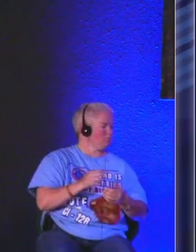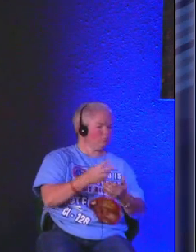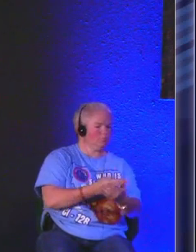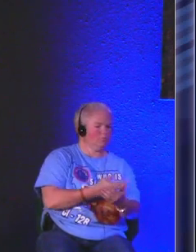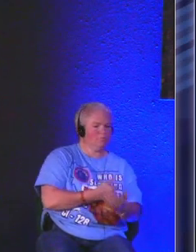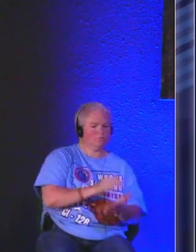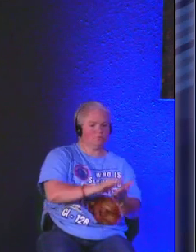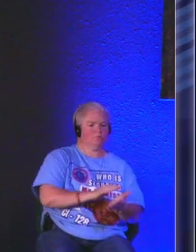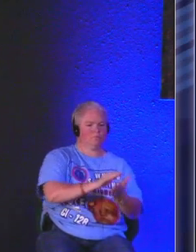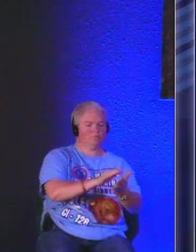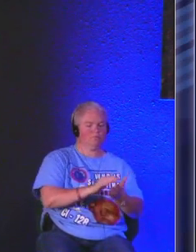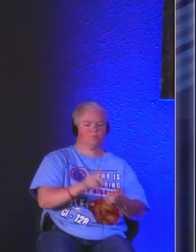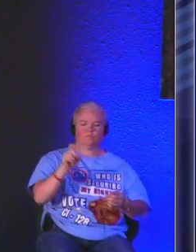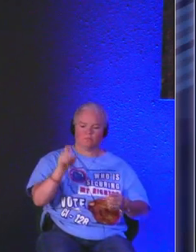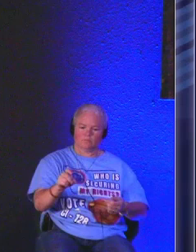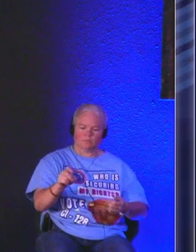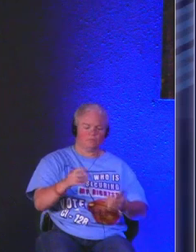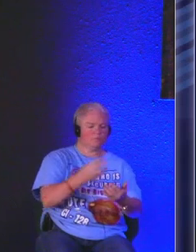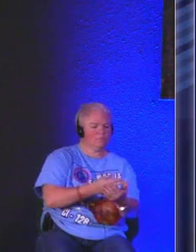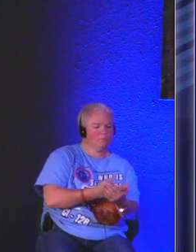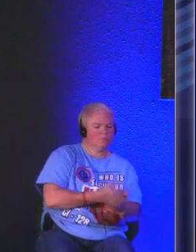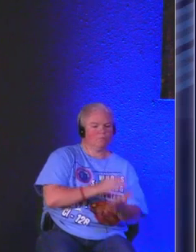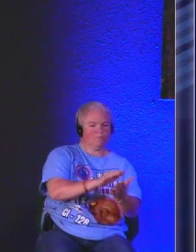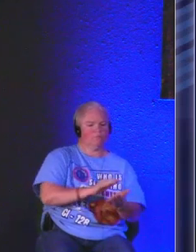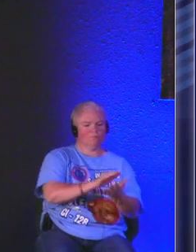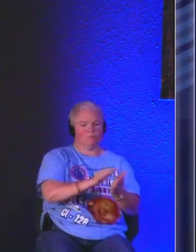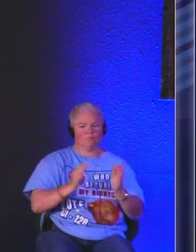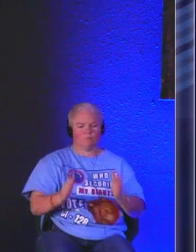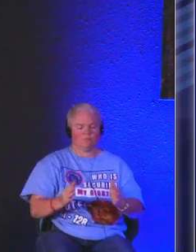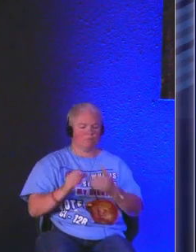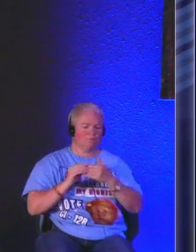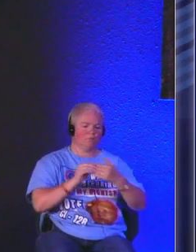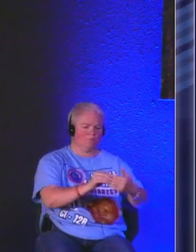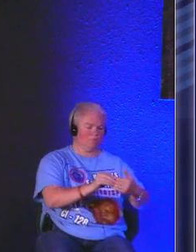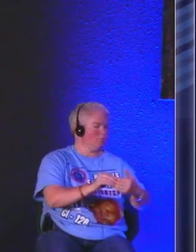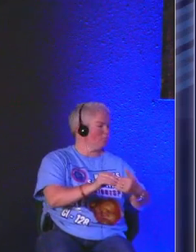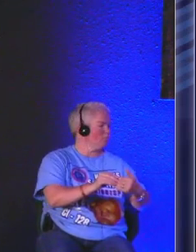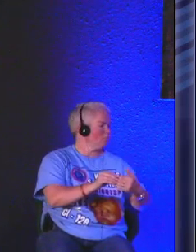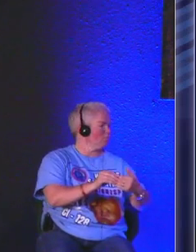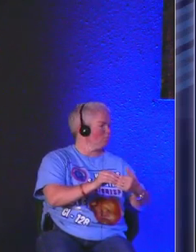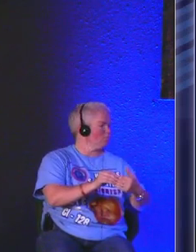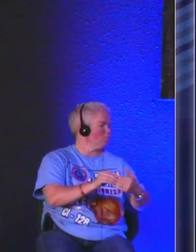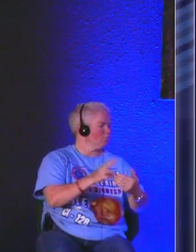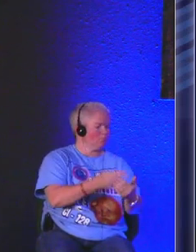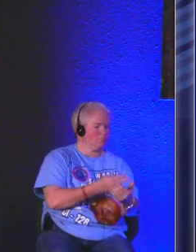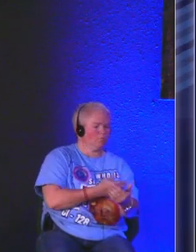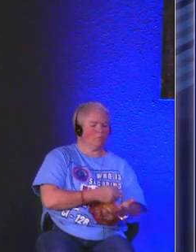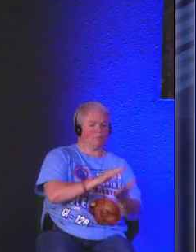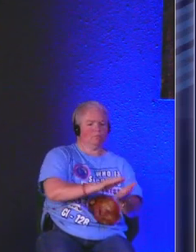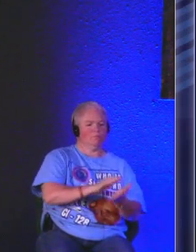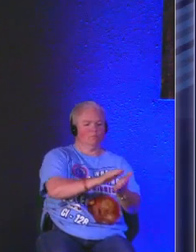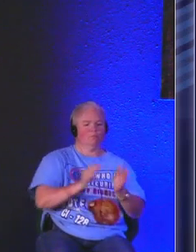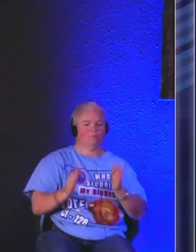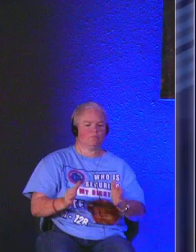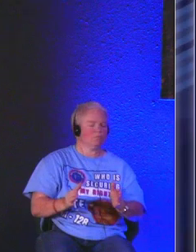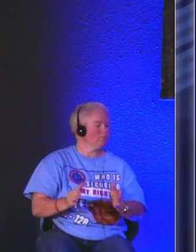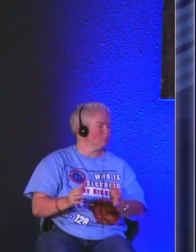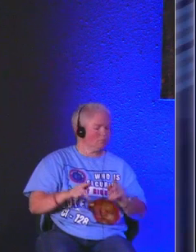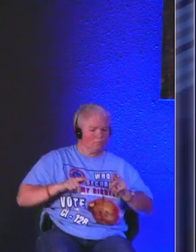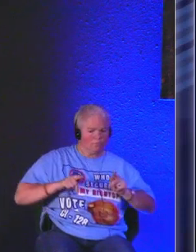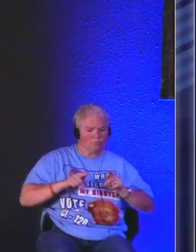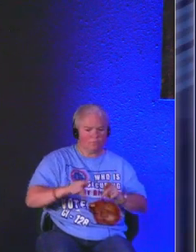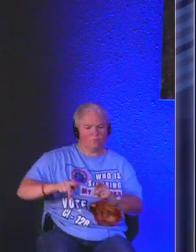so sheep need a shepherd they need to be guided and led by that shepherd this